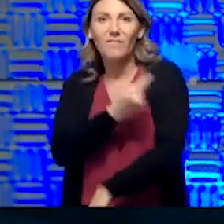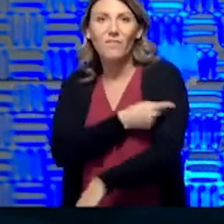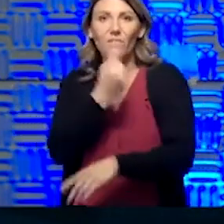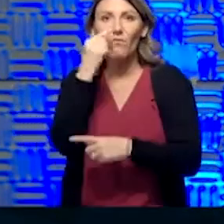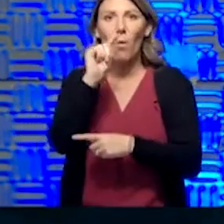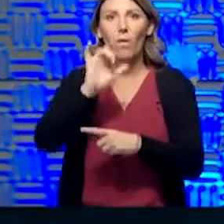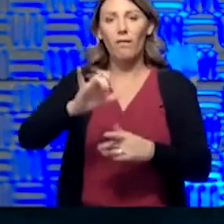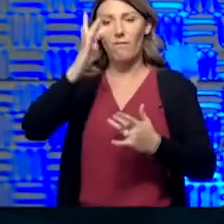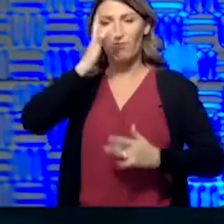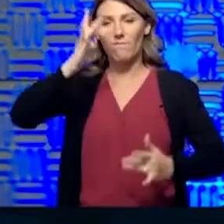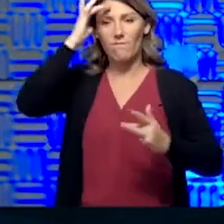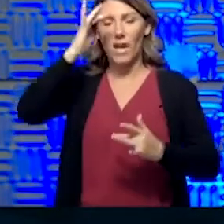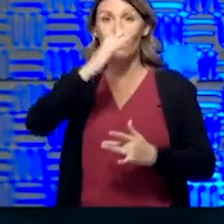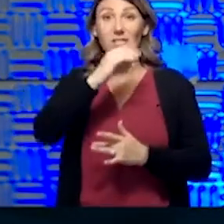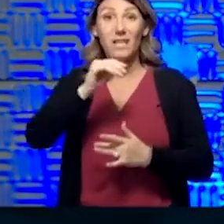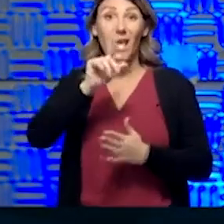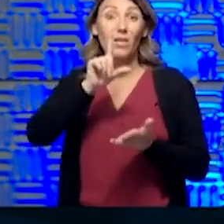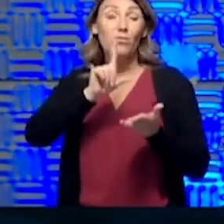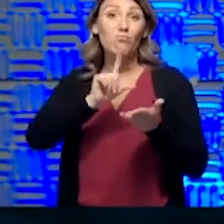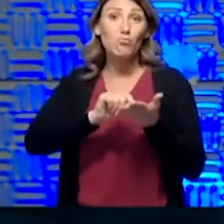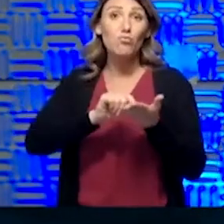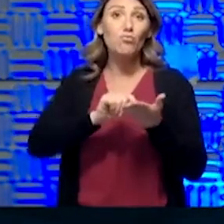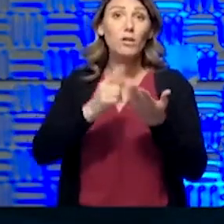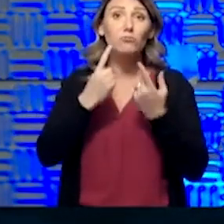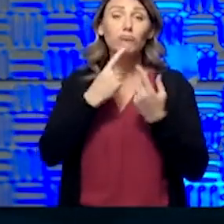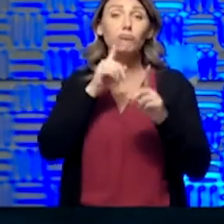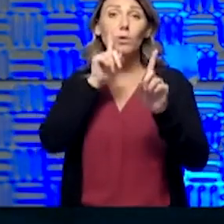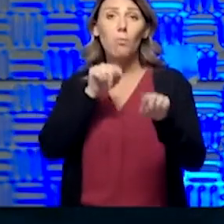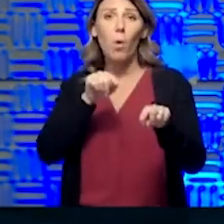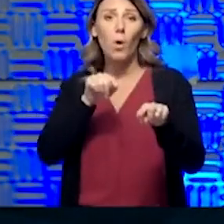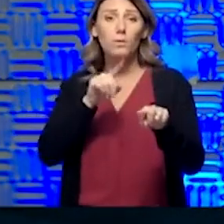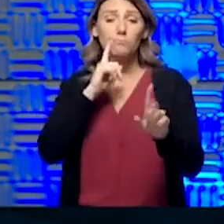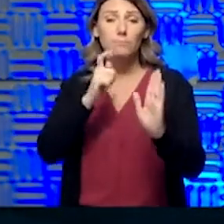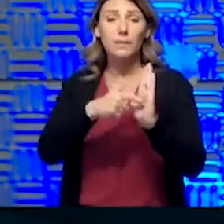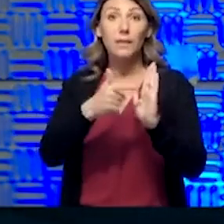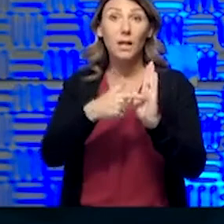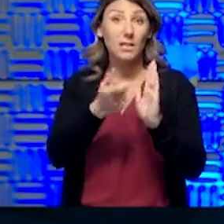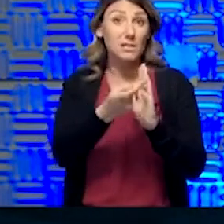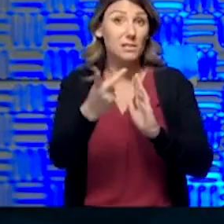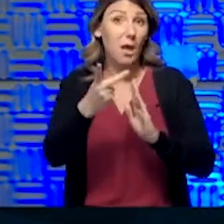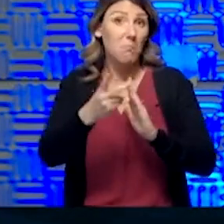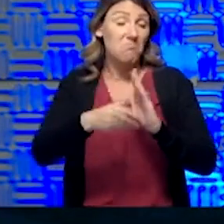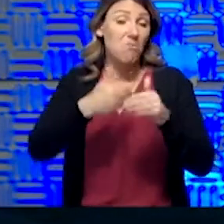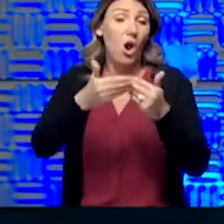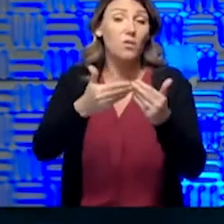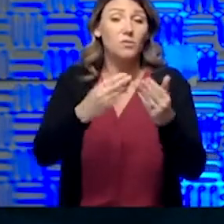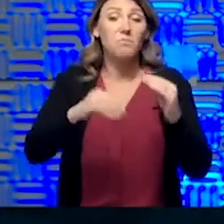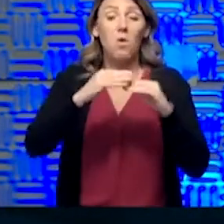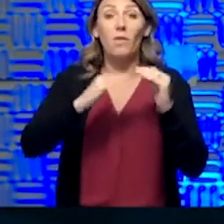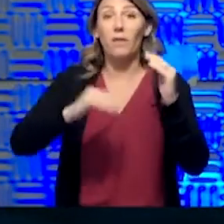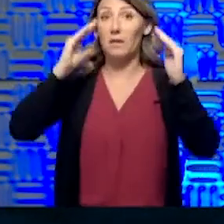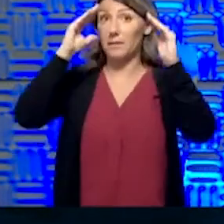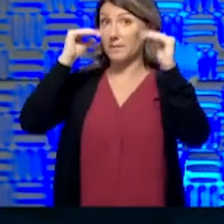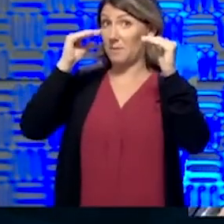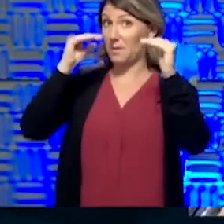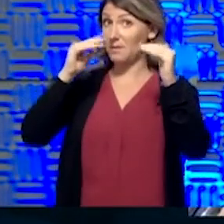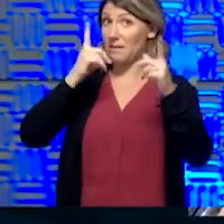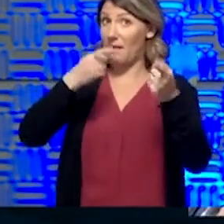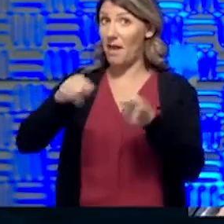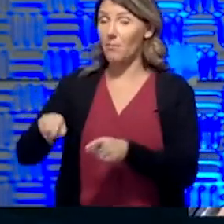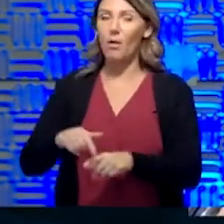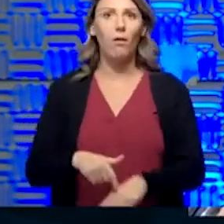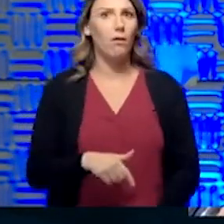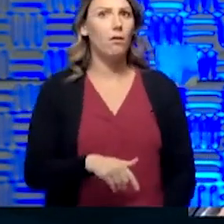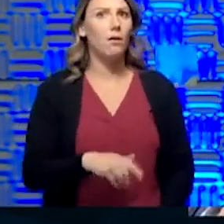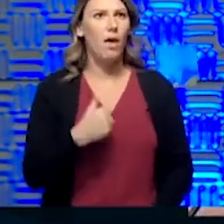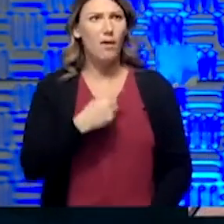And at least press reports, doctors, indicate that some progress, maybe more than was expected, has occurred. I think it's